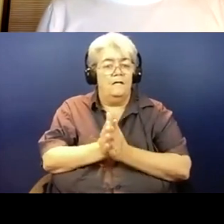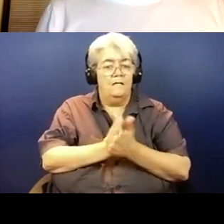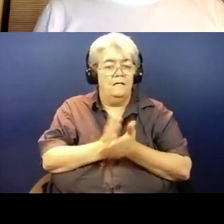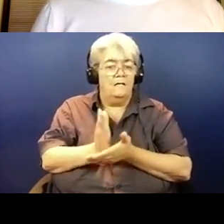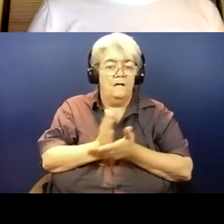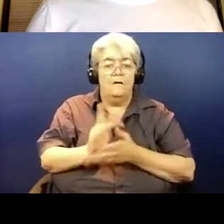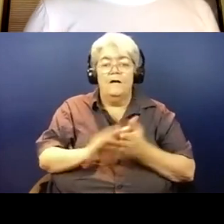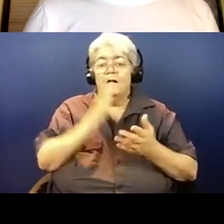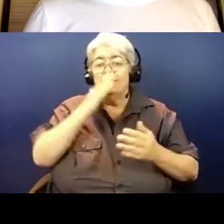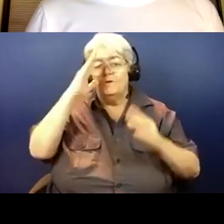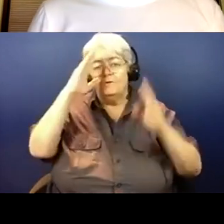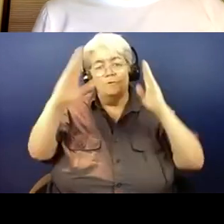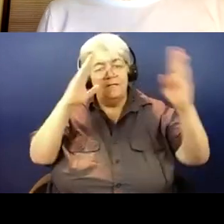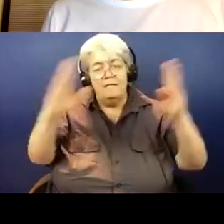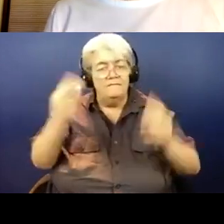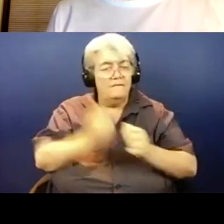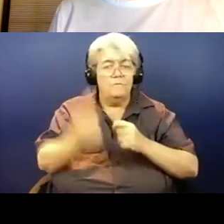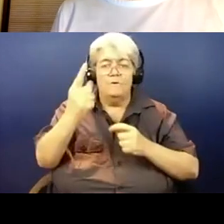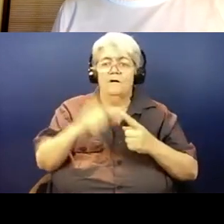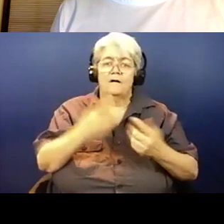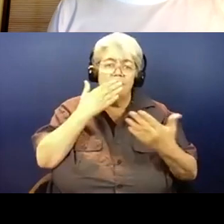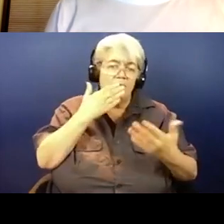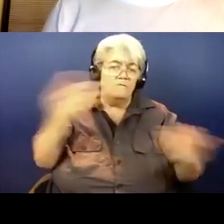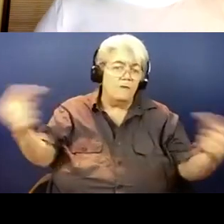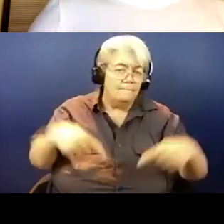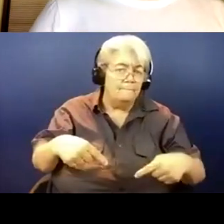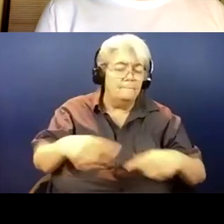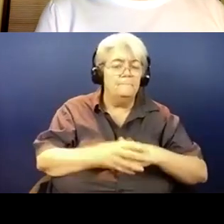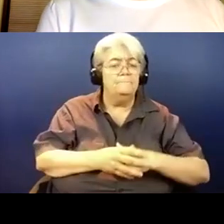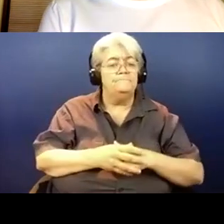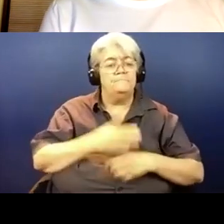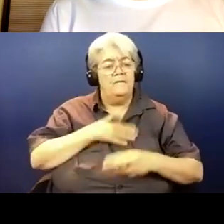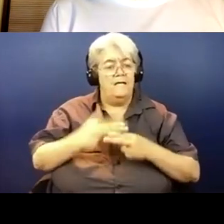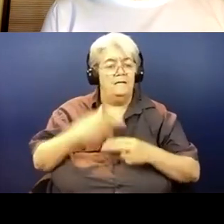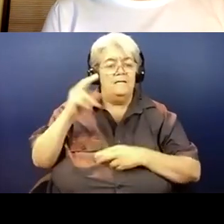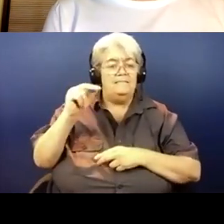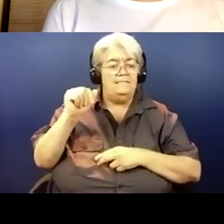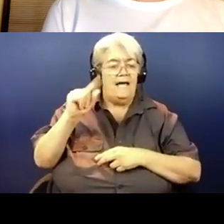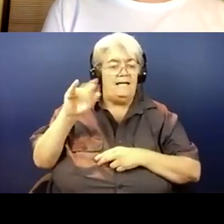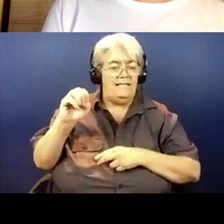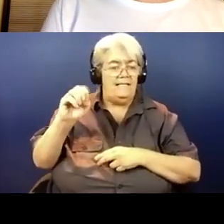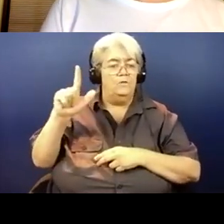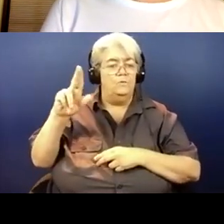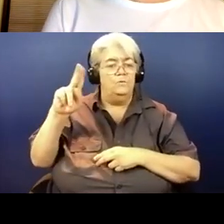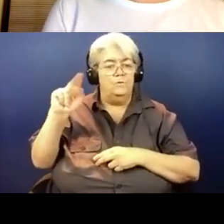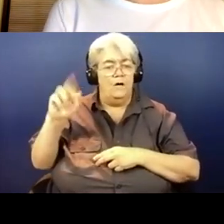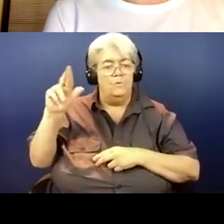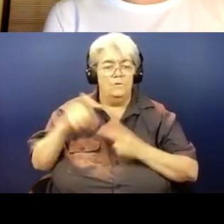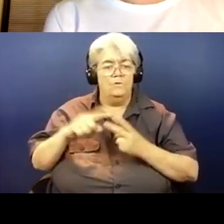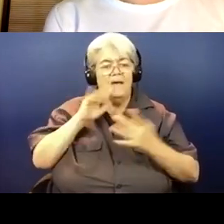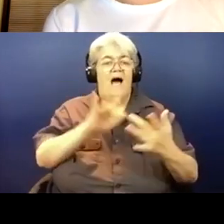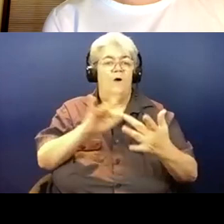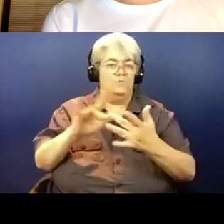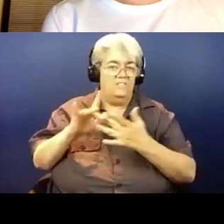Good evening, everybody. Thank you for joining us. My name is Natalie Luna Rose on the outreach and communications manager for the